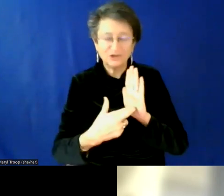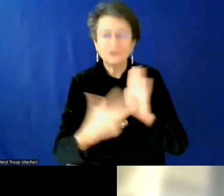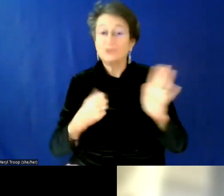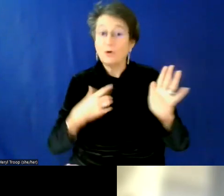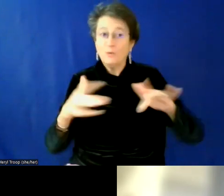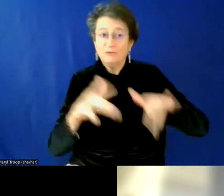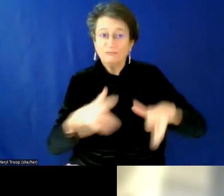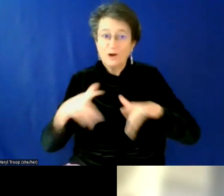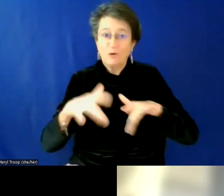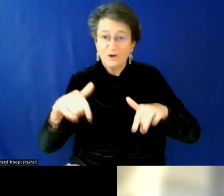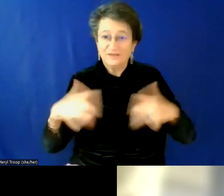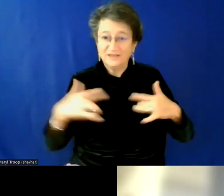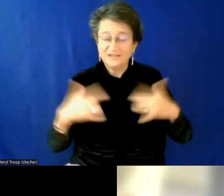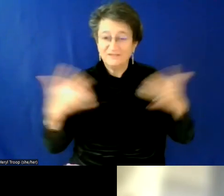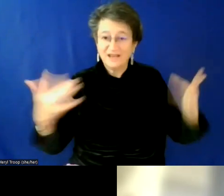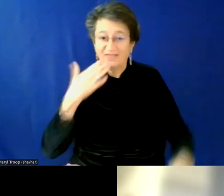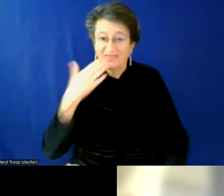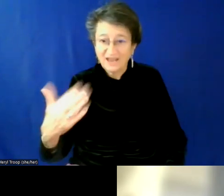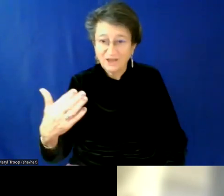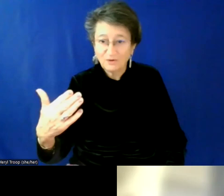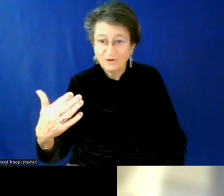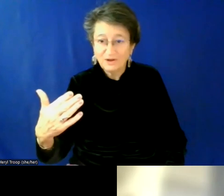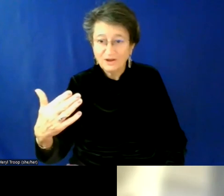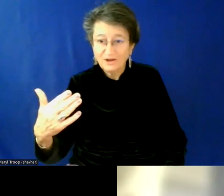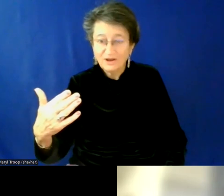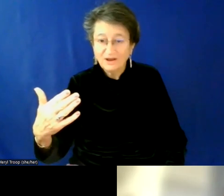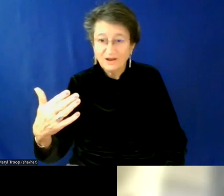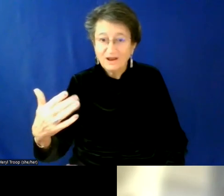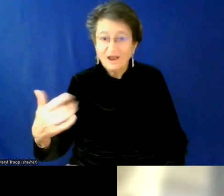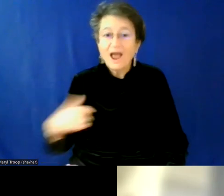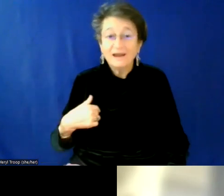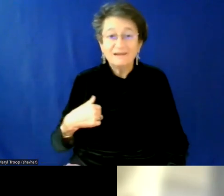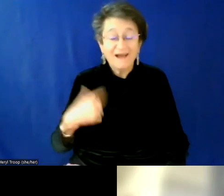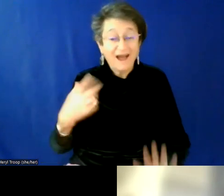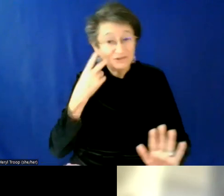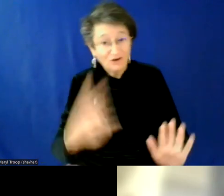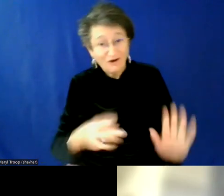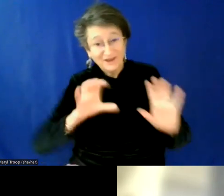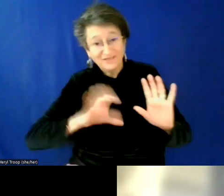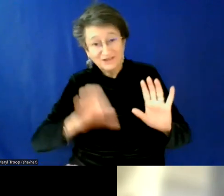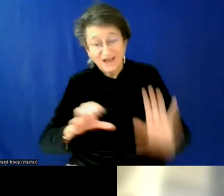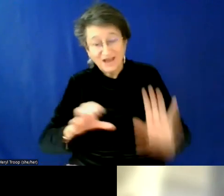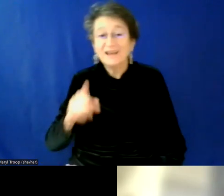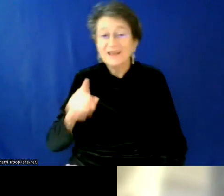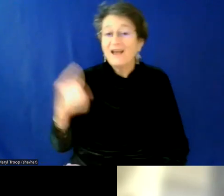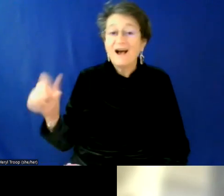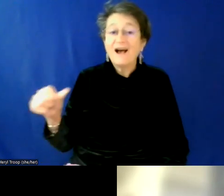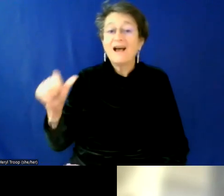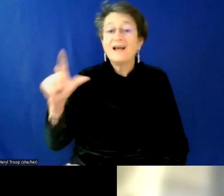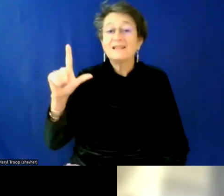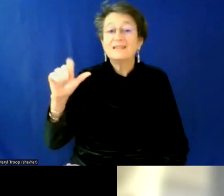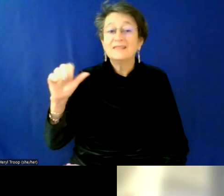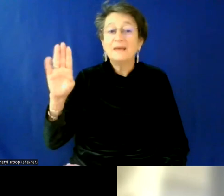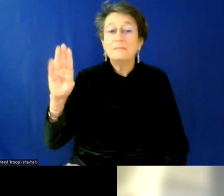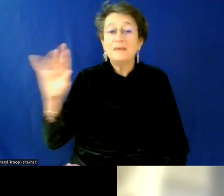you. I saw in the chat that Libby Bischoff rightly called you a USM treasure. And, um, thank you for the work that you've done here now for several